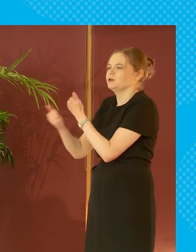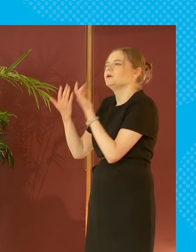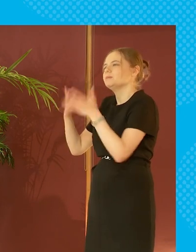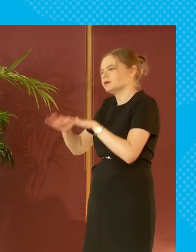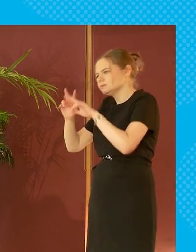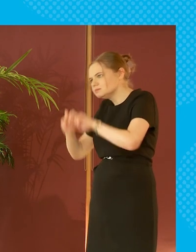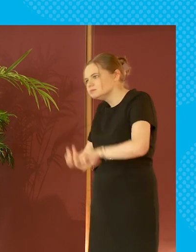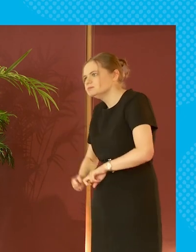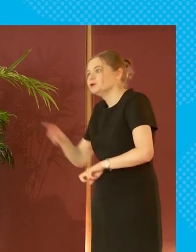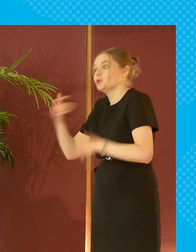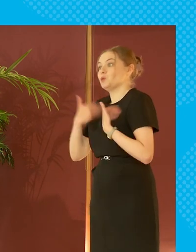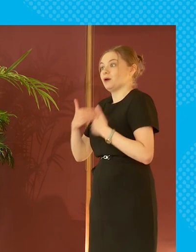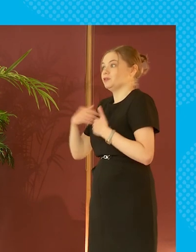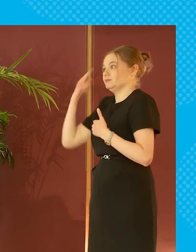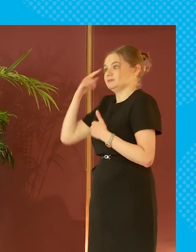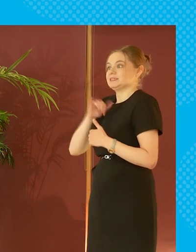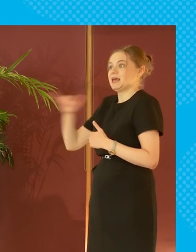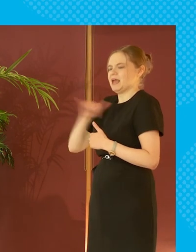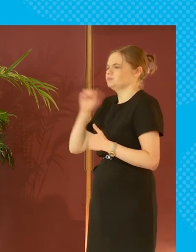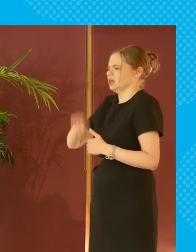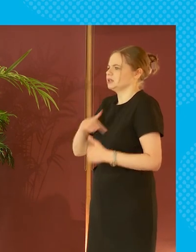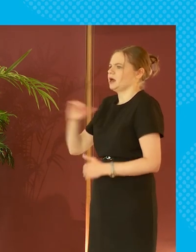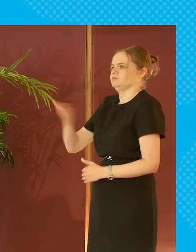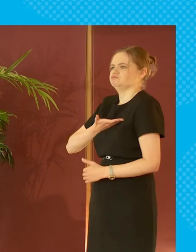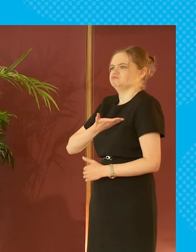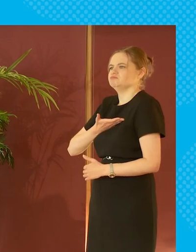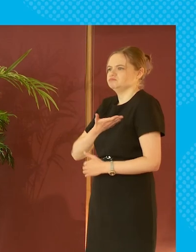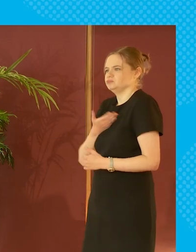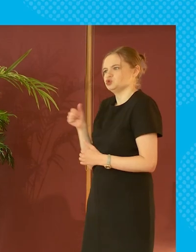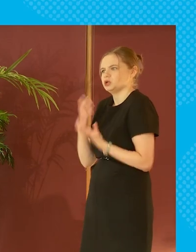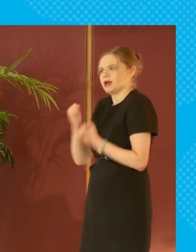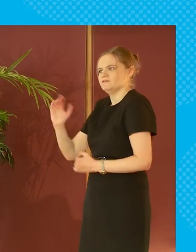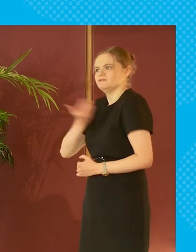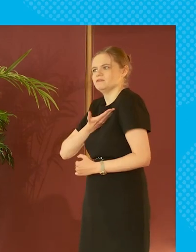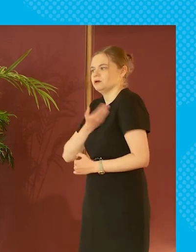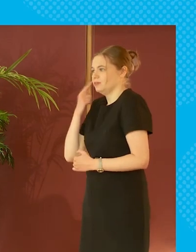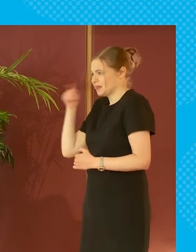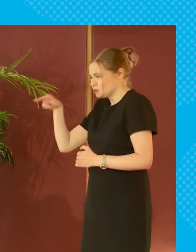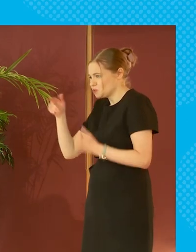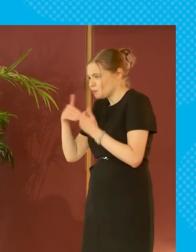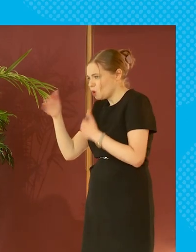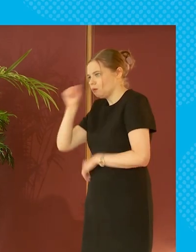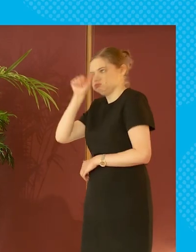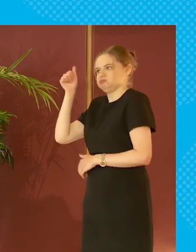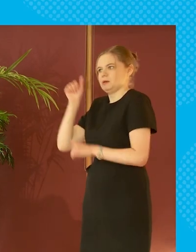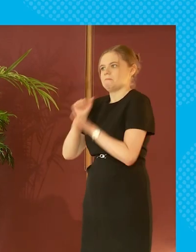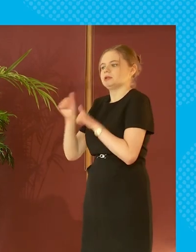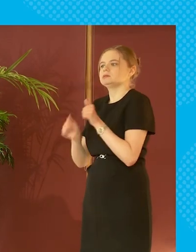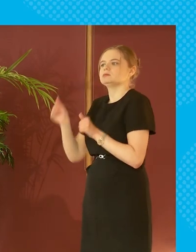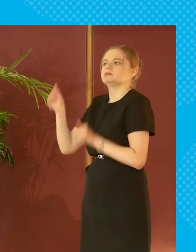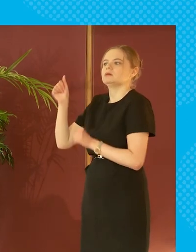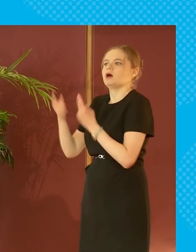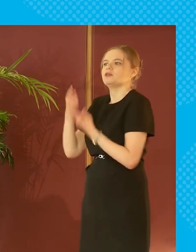very wealthy who they also think they deserve their wealth you know it's like did you do you think that you're um cleverer or better than other